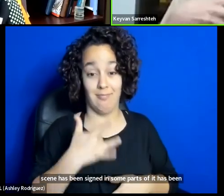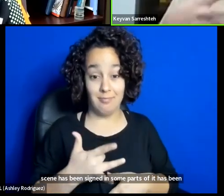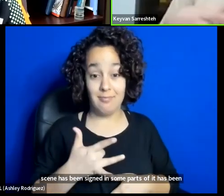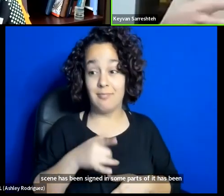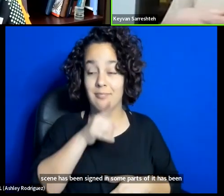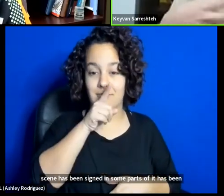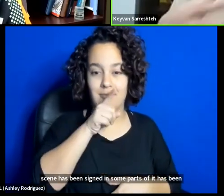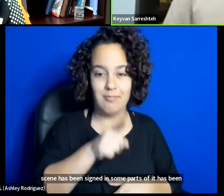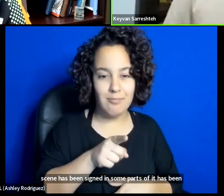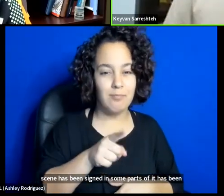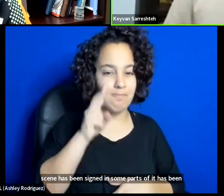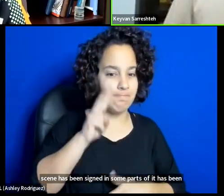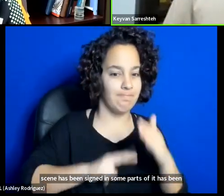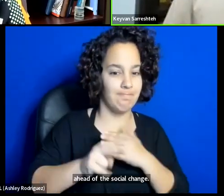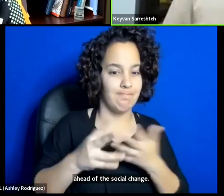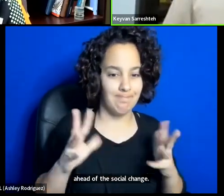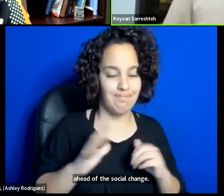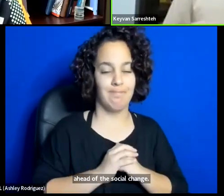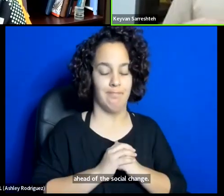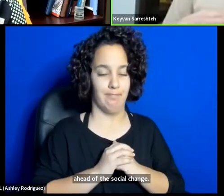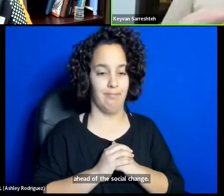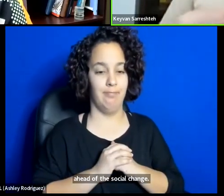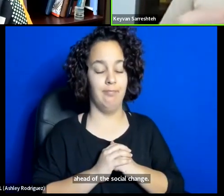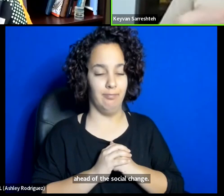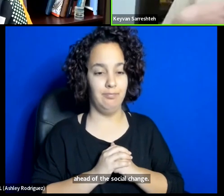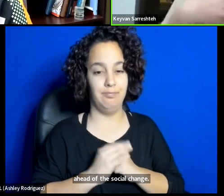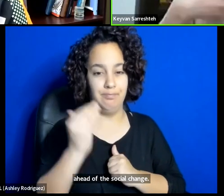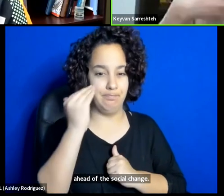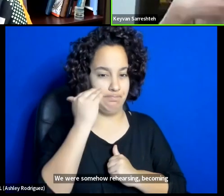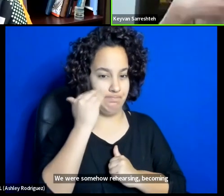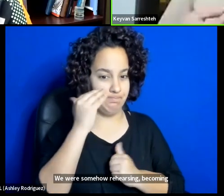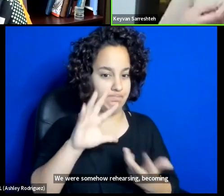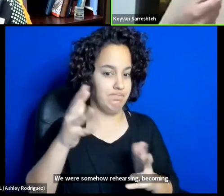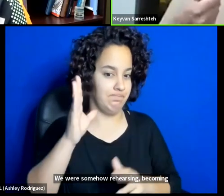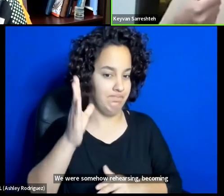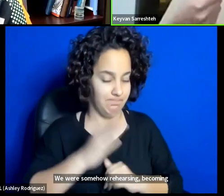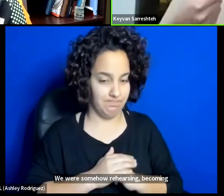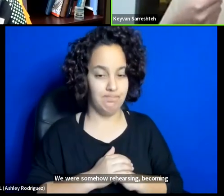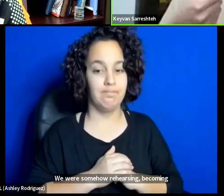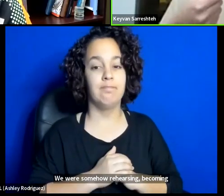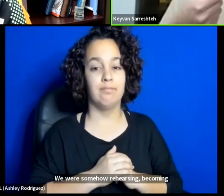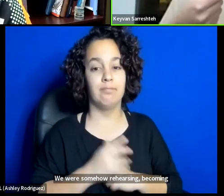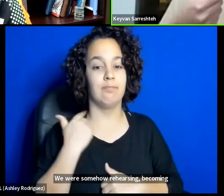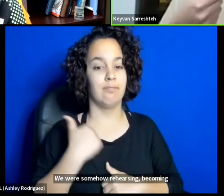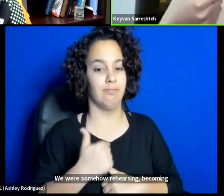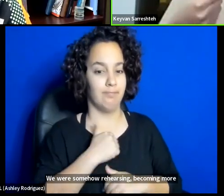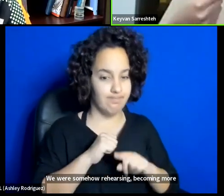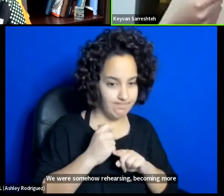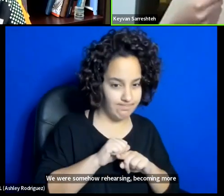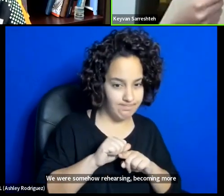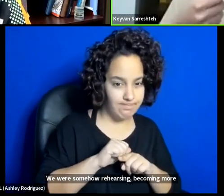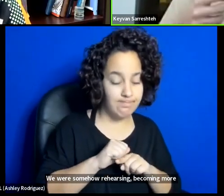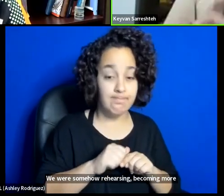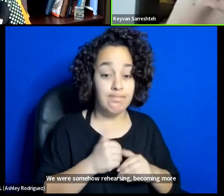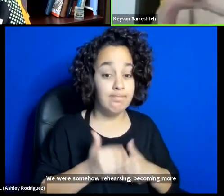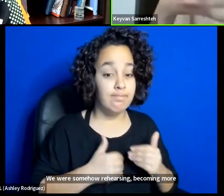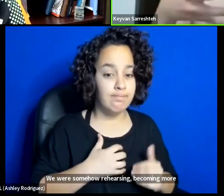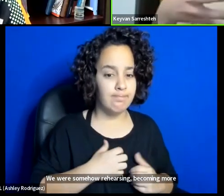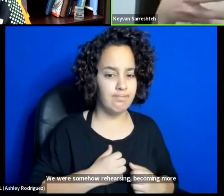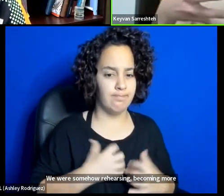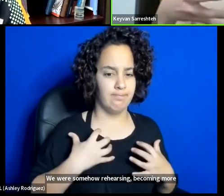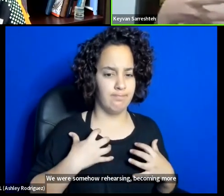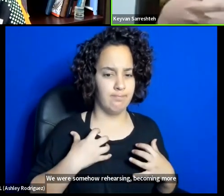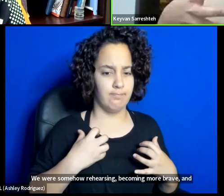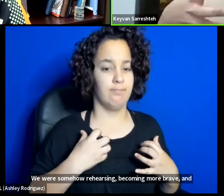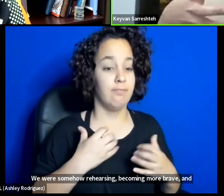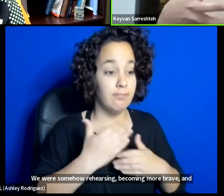somehow rehearsing, becoming more brave, and becoming more together,